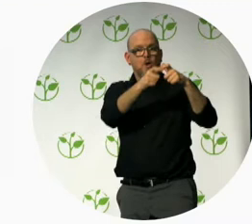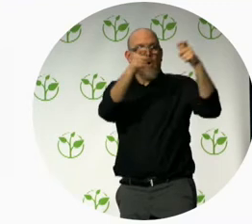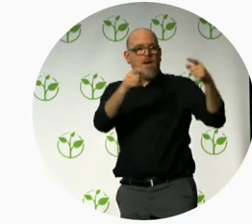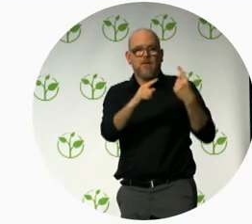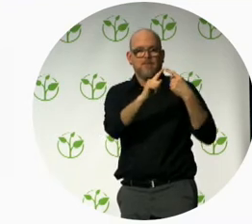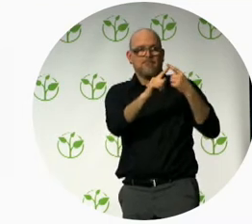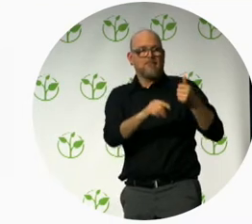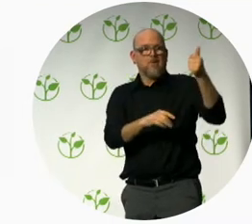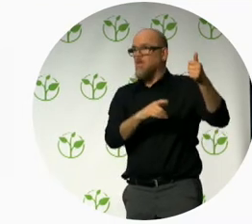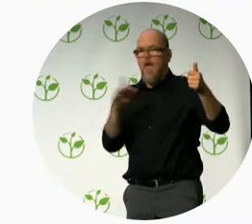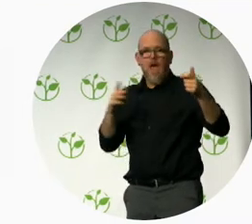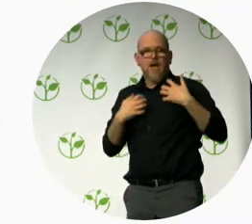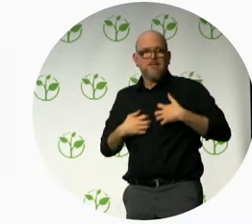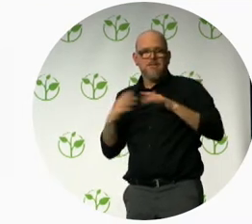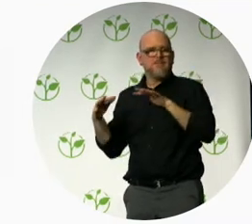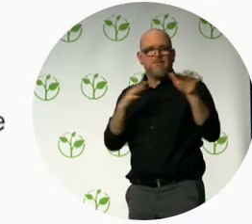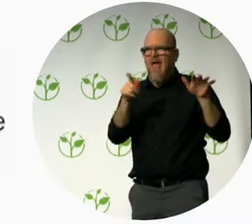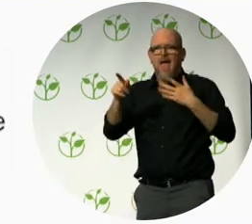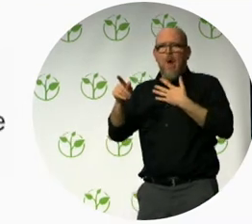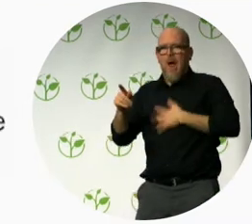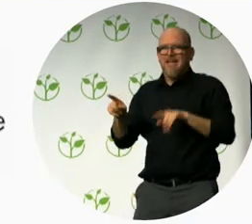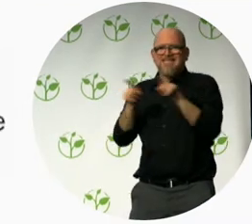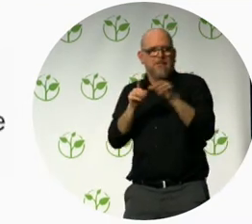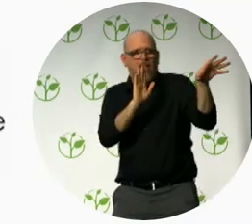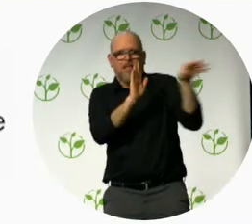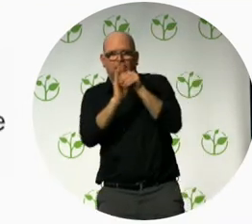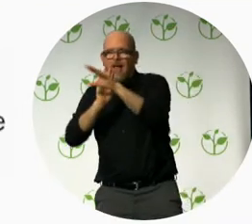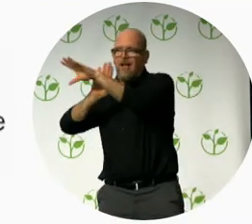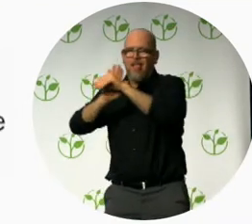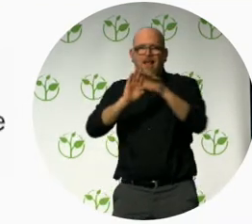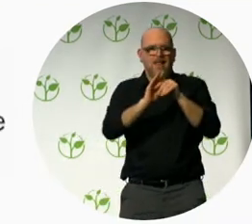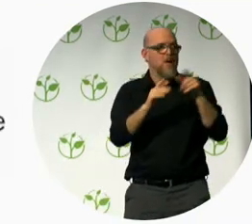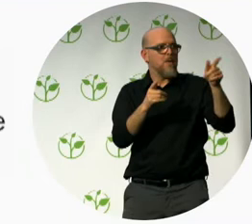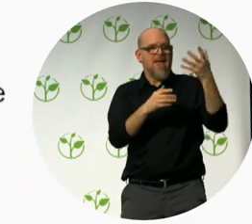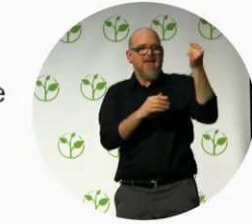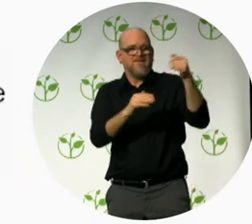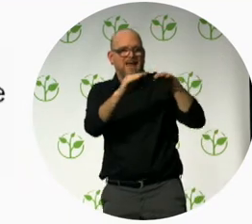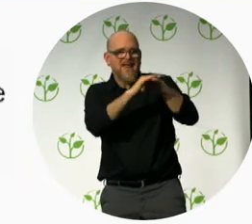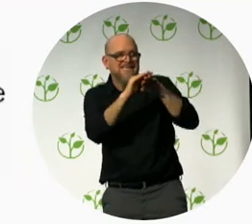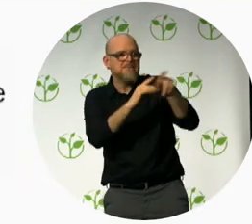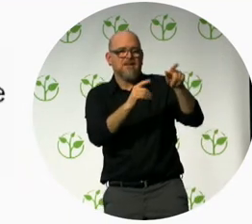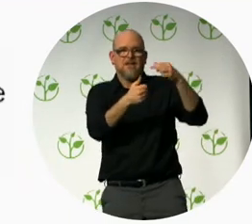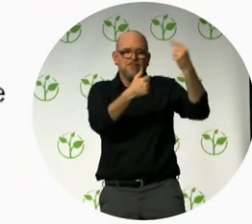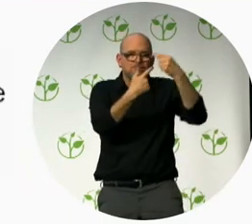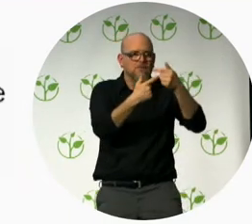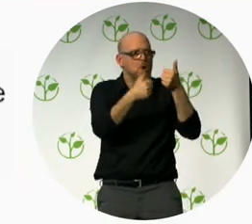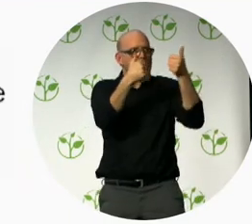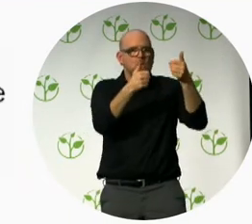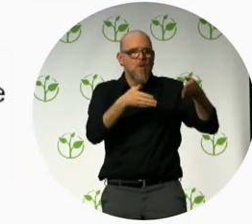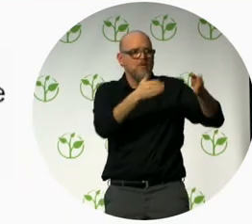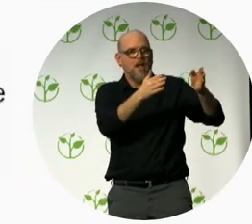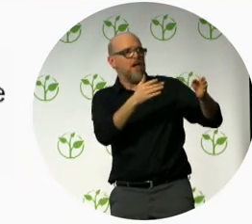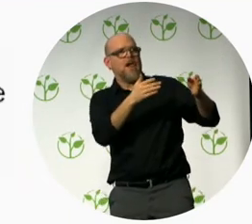Organizations that are fully accessible are now being implemented are now being implementing